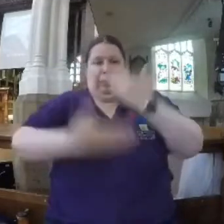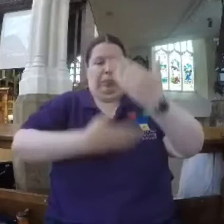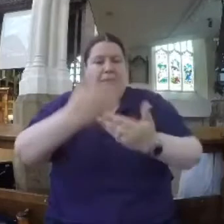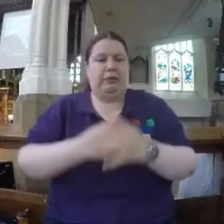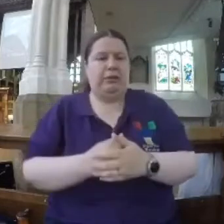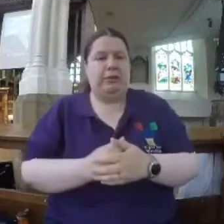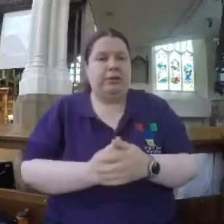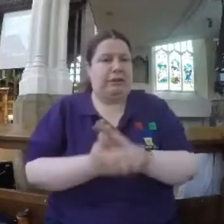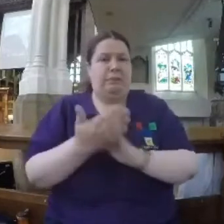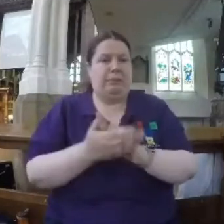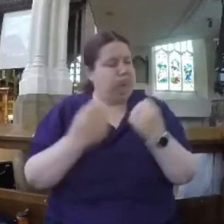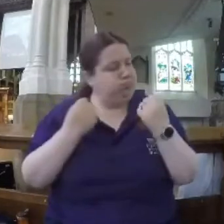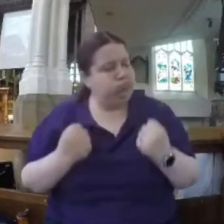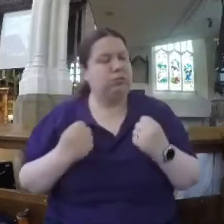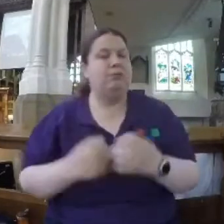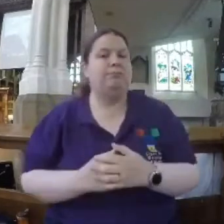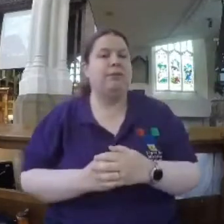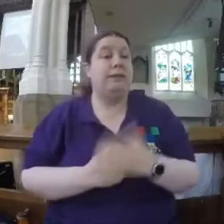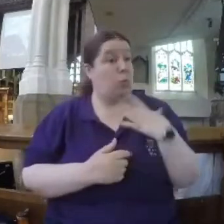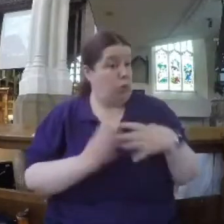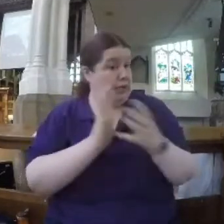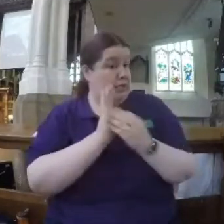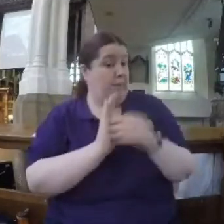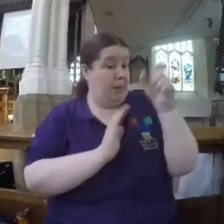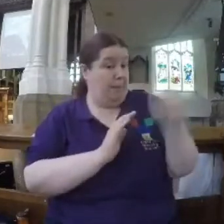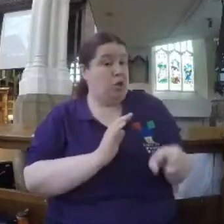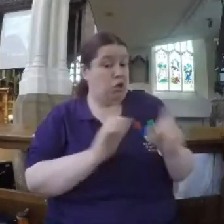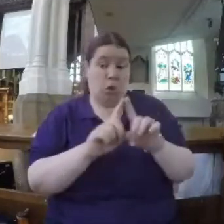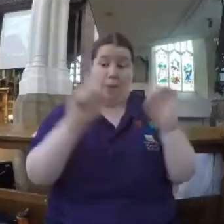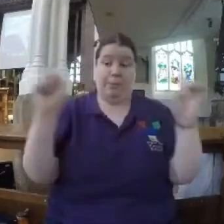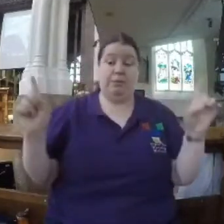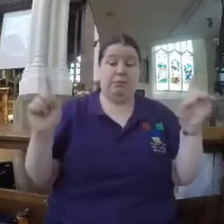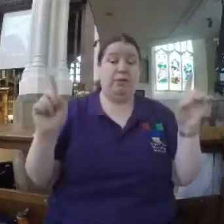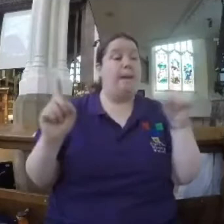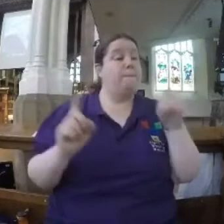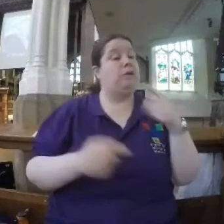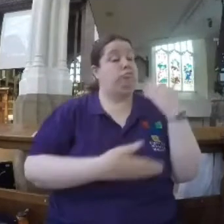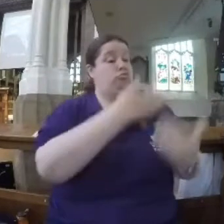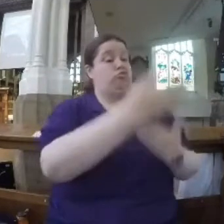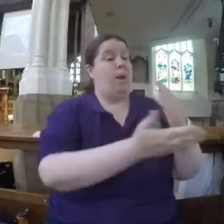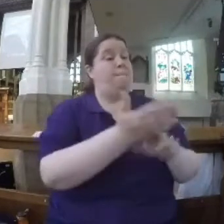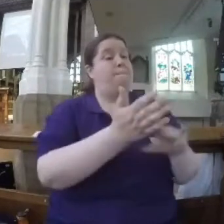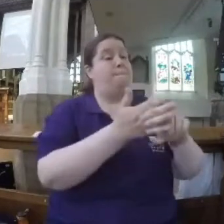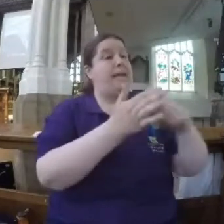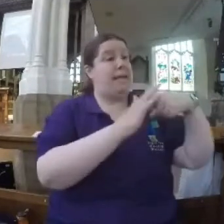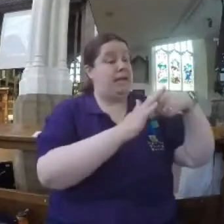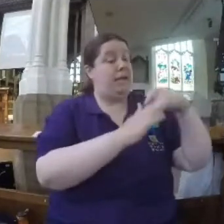If you want an example of somebody who was none of those things, but is described as meek in the Bible, Moses.